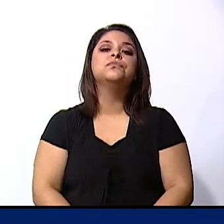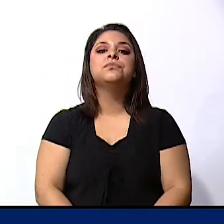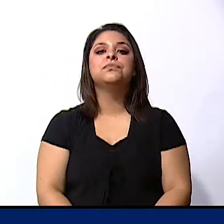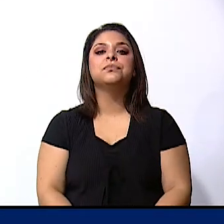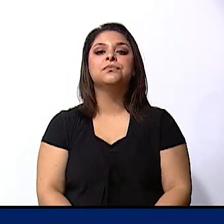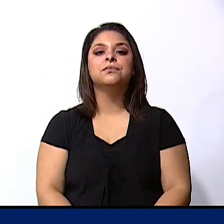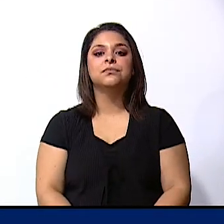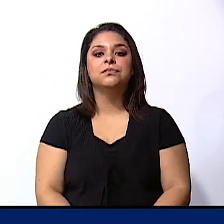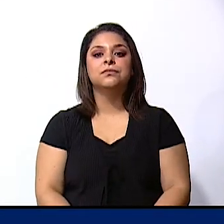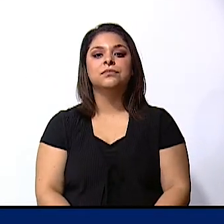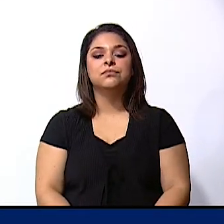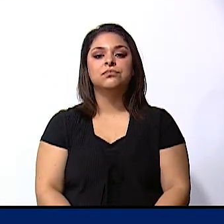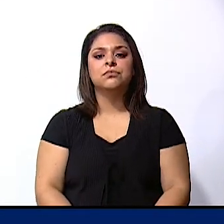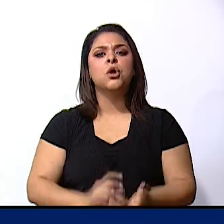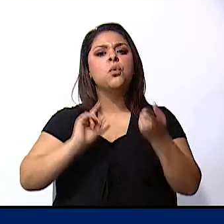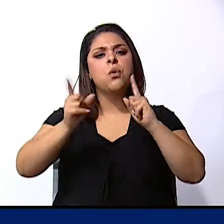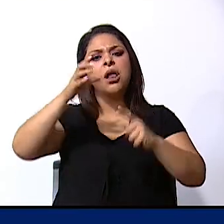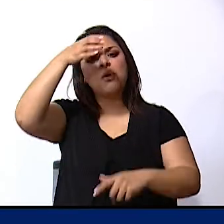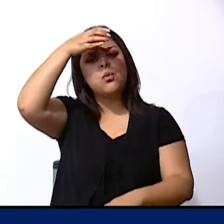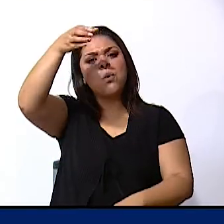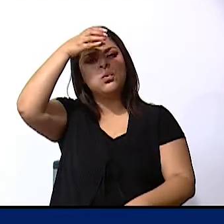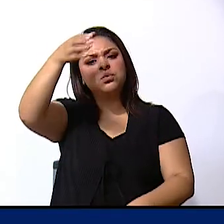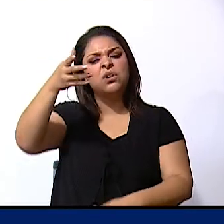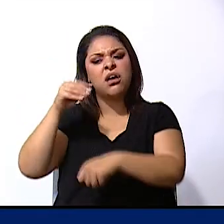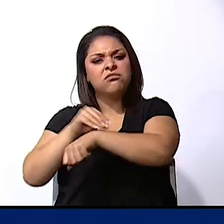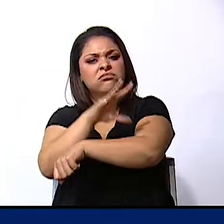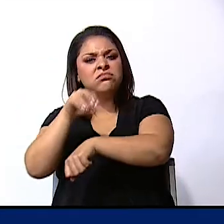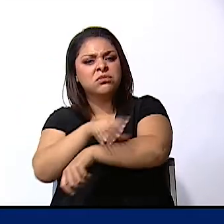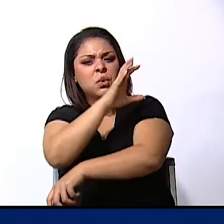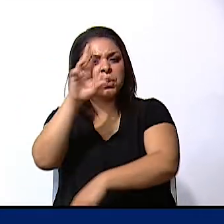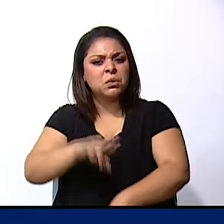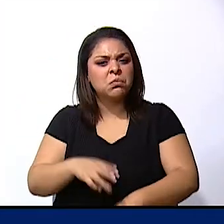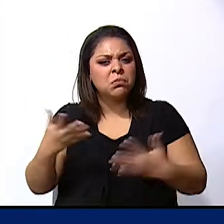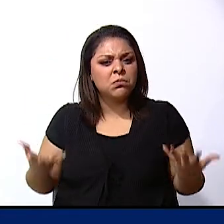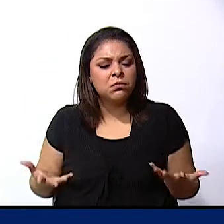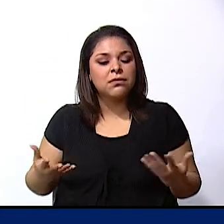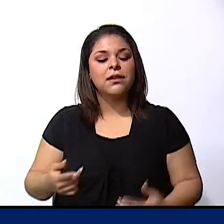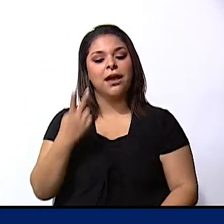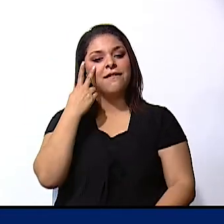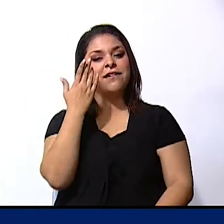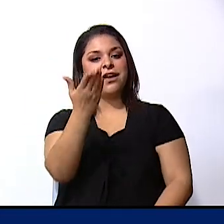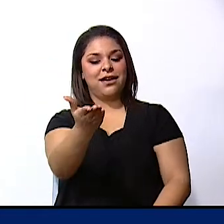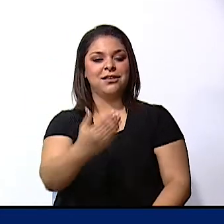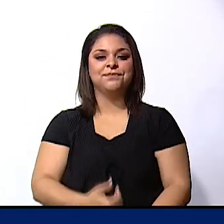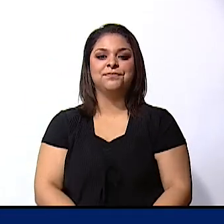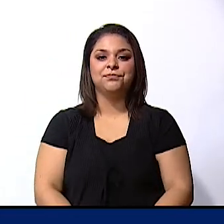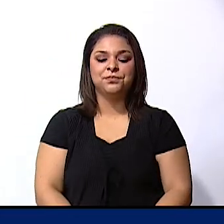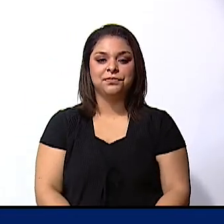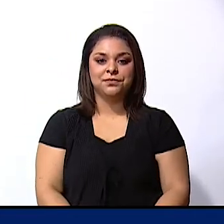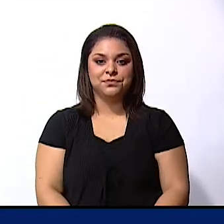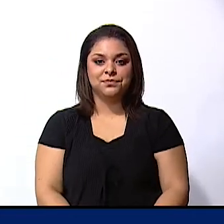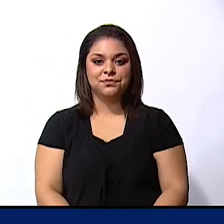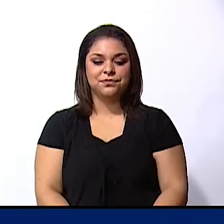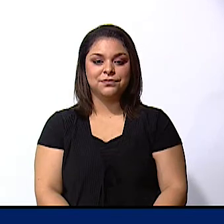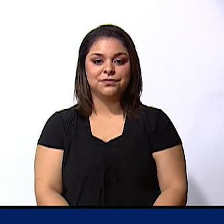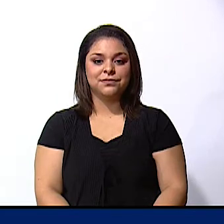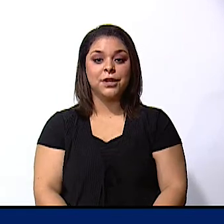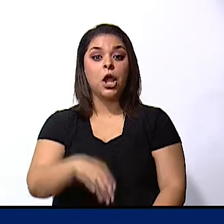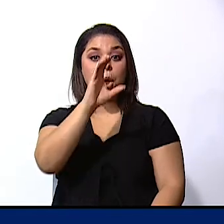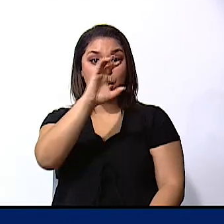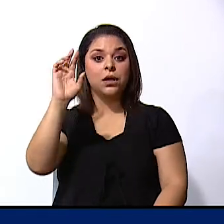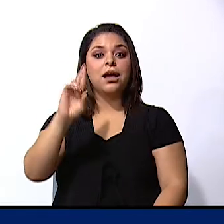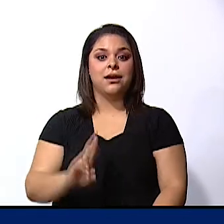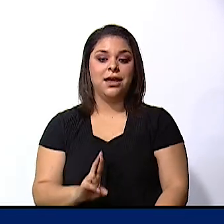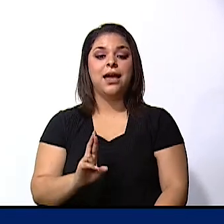and what cultures have influenced costa rica let's see some of them are arlene okay costa rica has